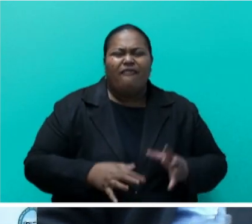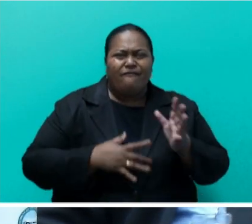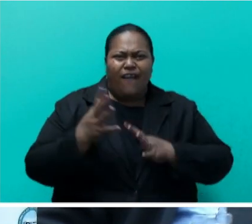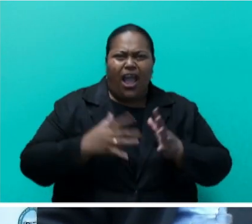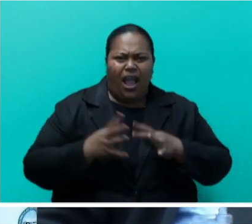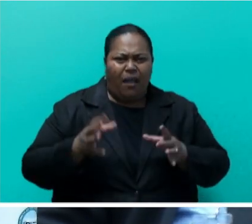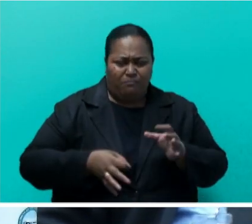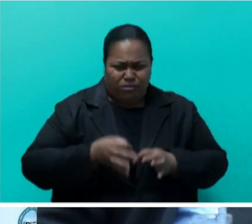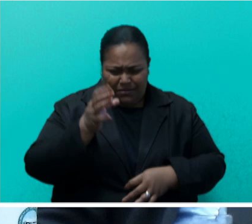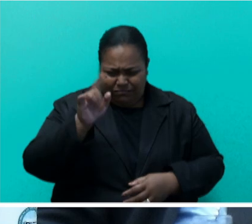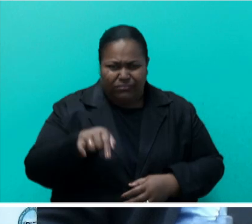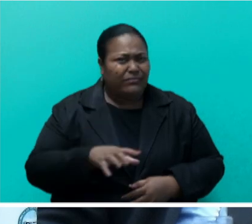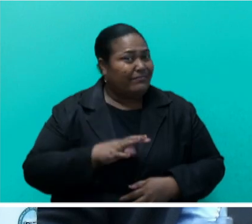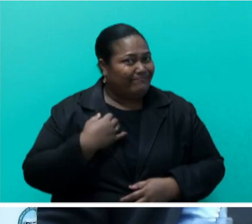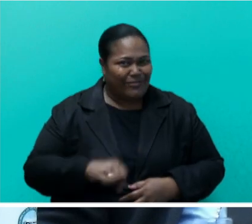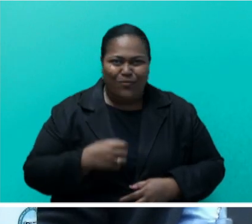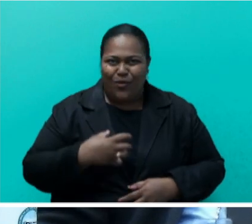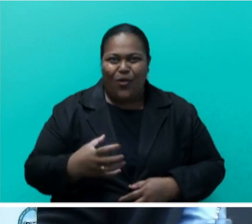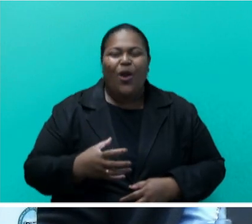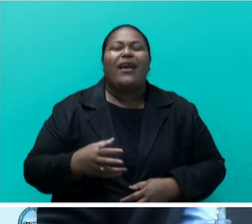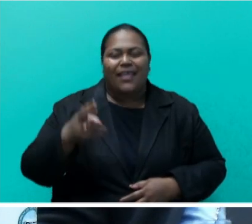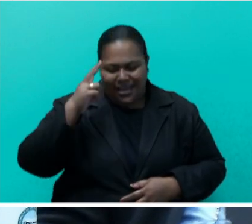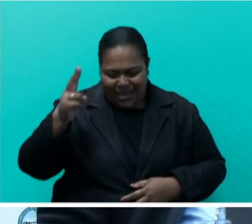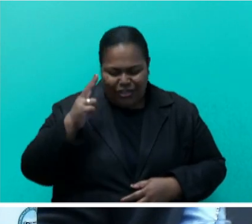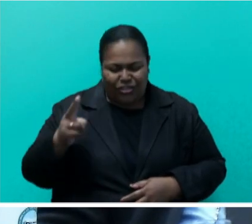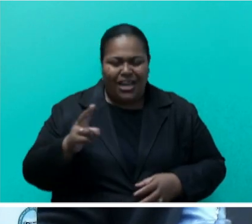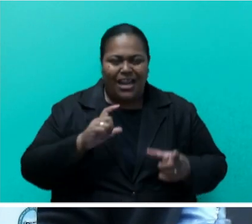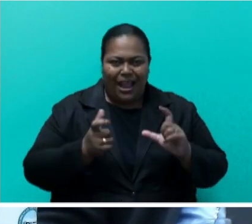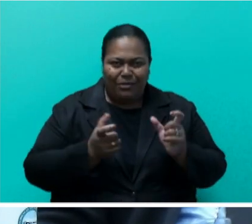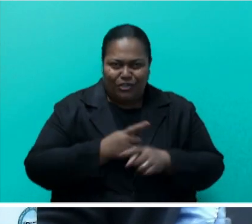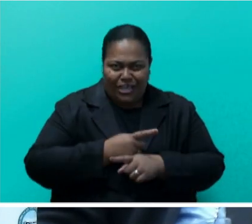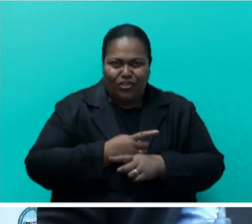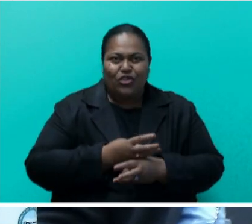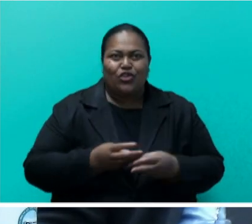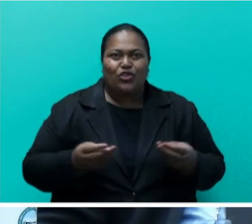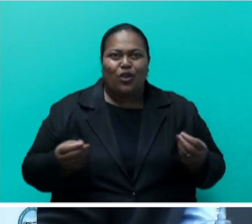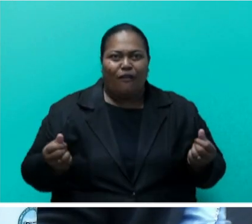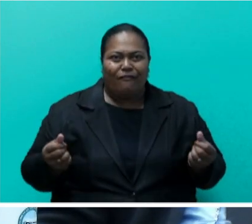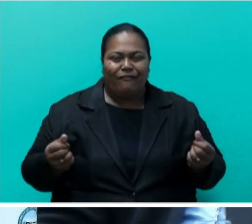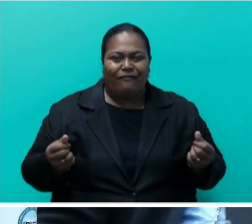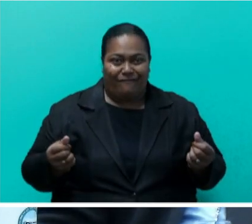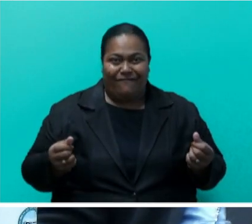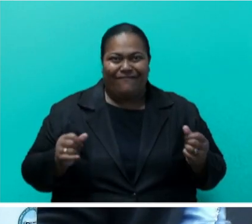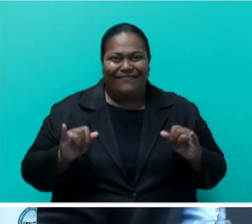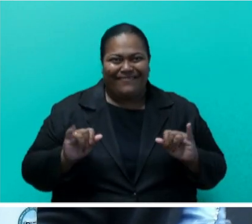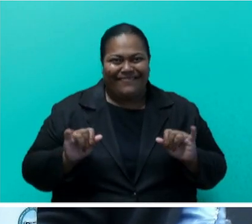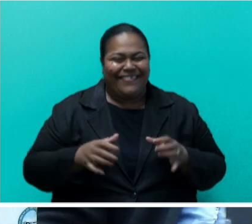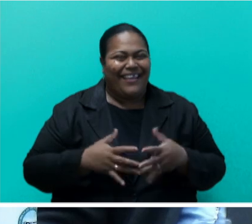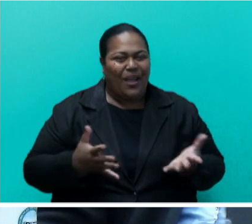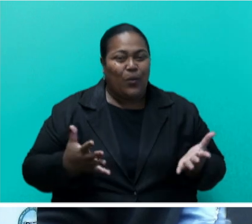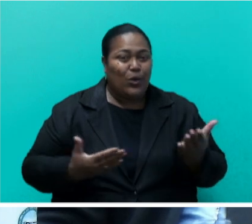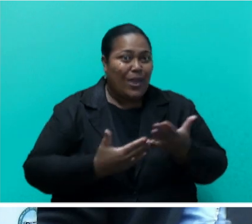contributing to our national climate change mitigation efforts. The entrance to Singapore